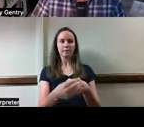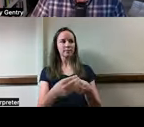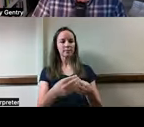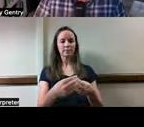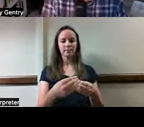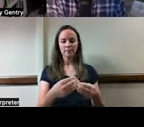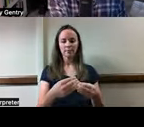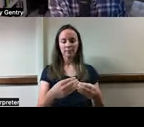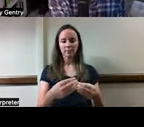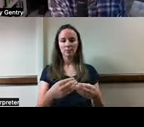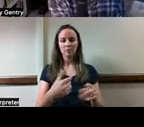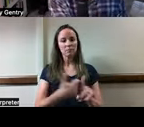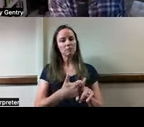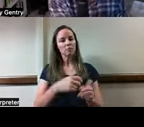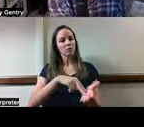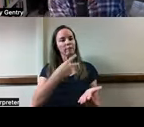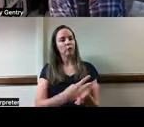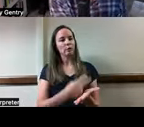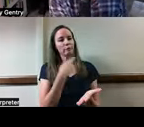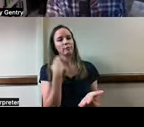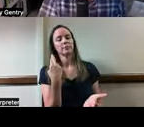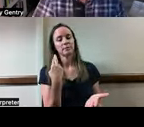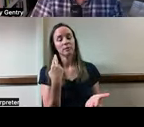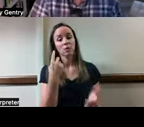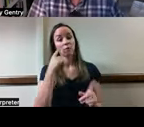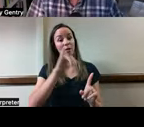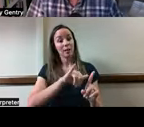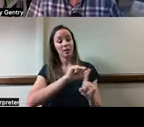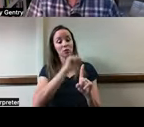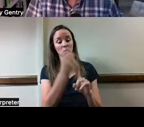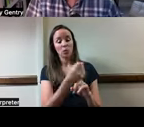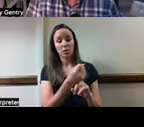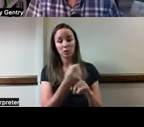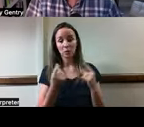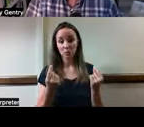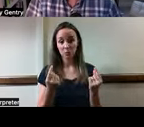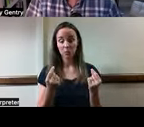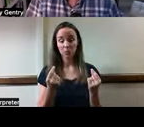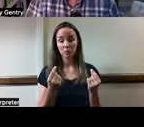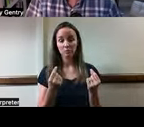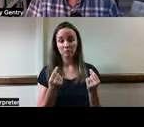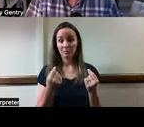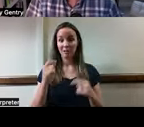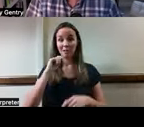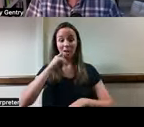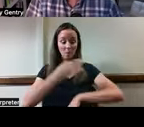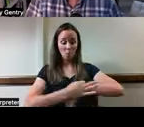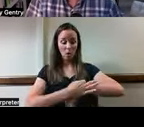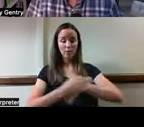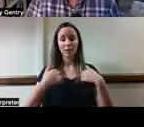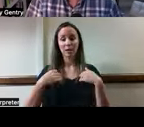fall risk. So for that situation, we ended up doing an Apple watch with the fall detection